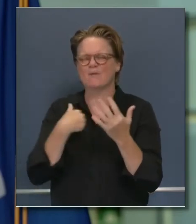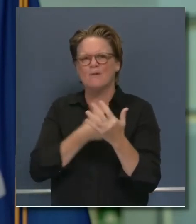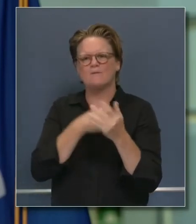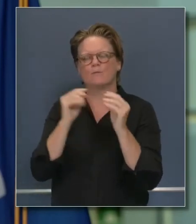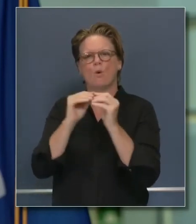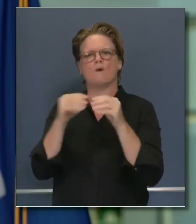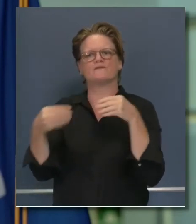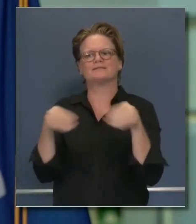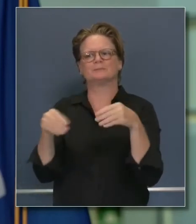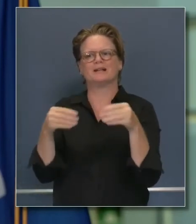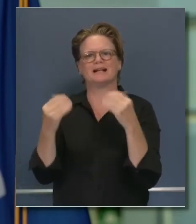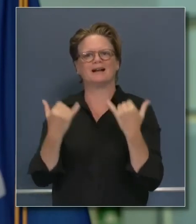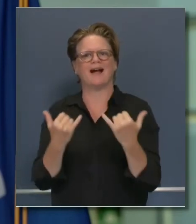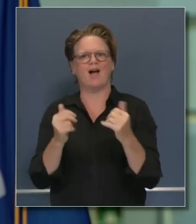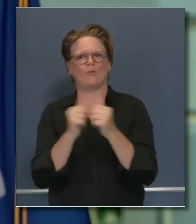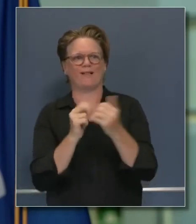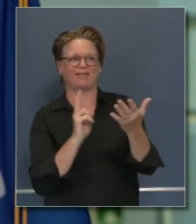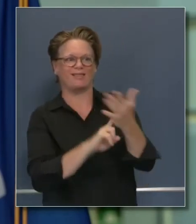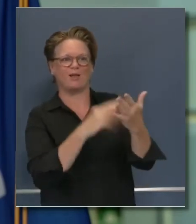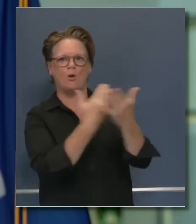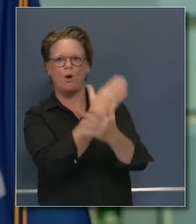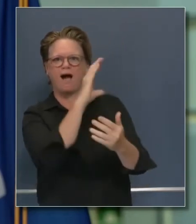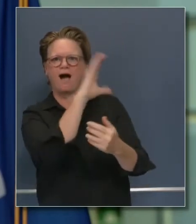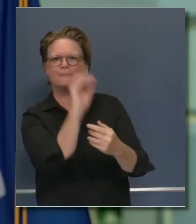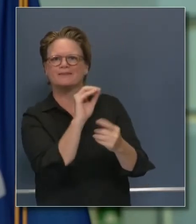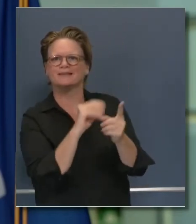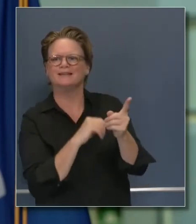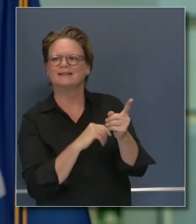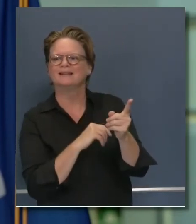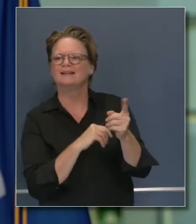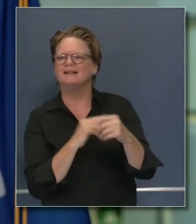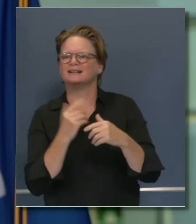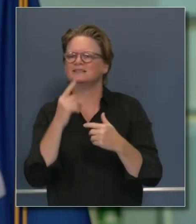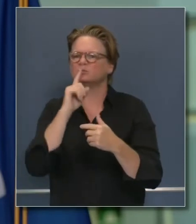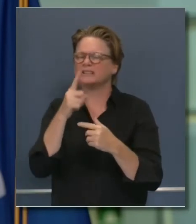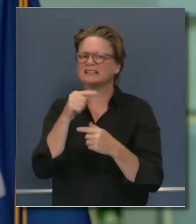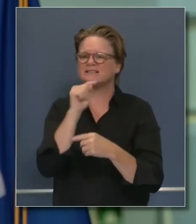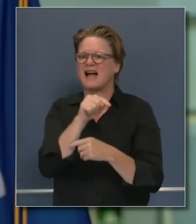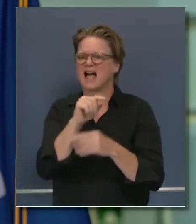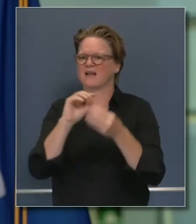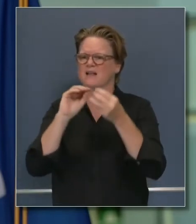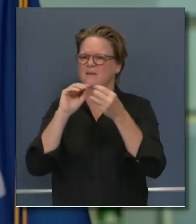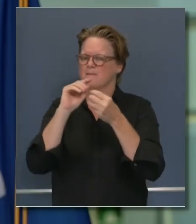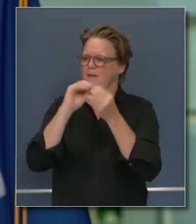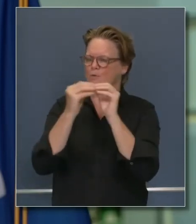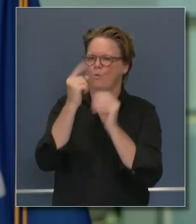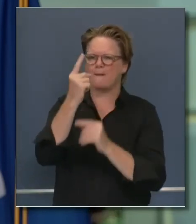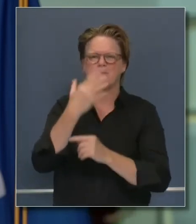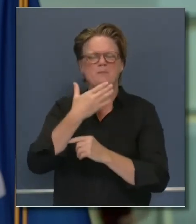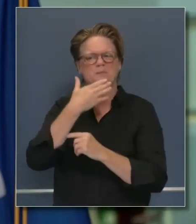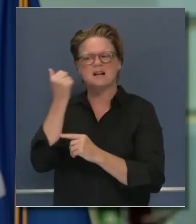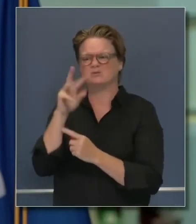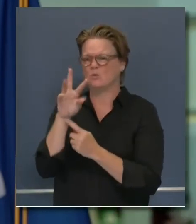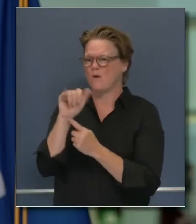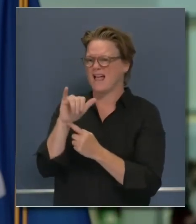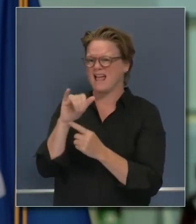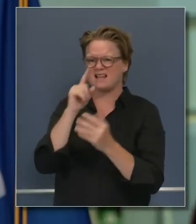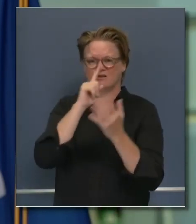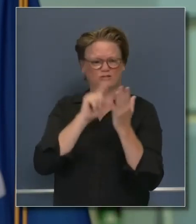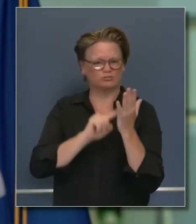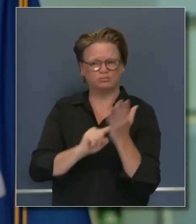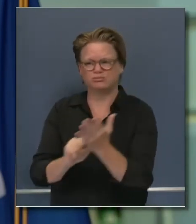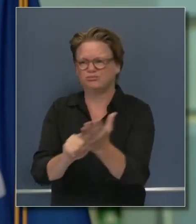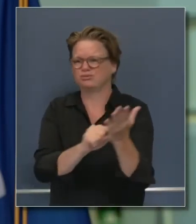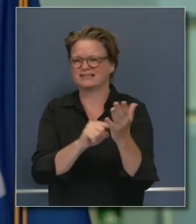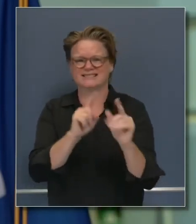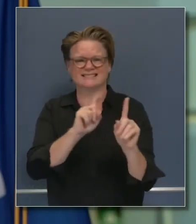principle, looking at testing as an important tool to address disproportionate impacts among population, focusing on the volume, as